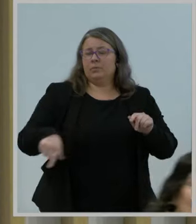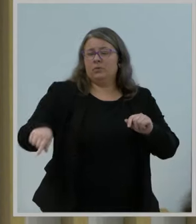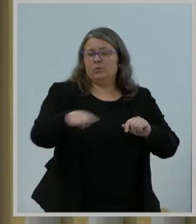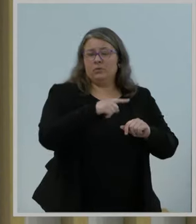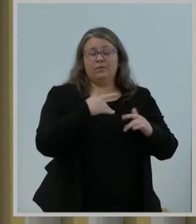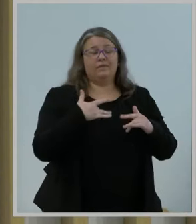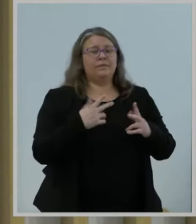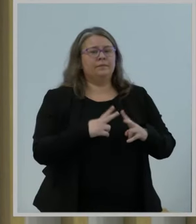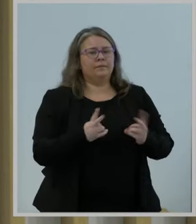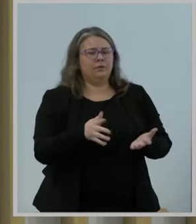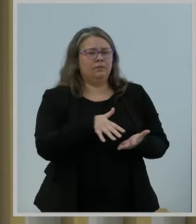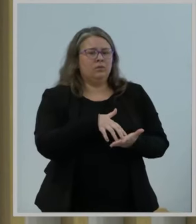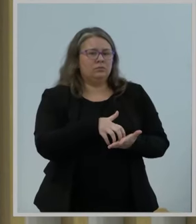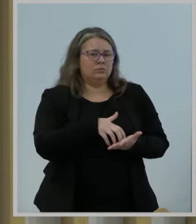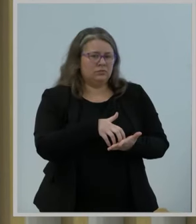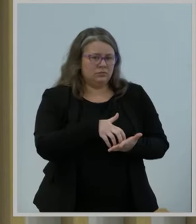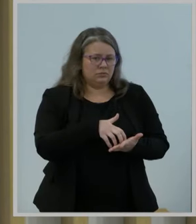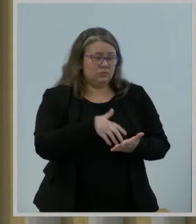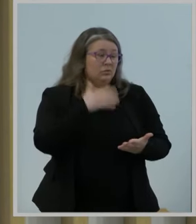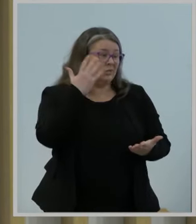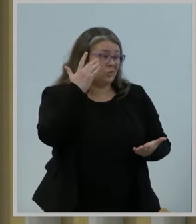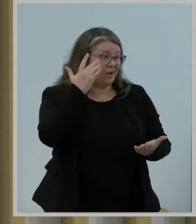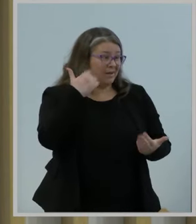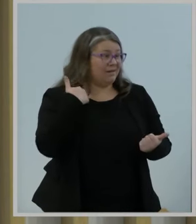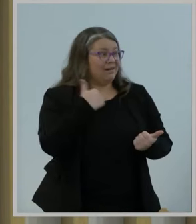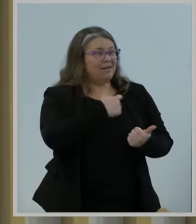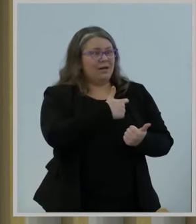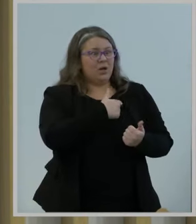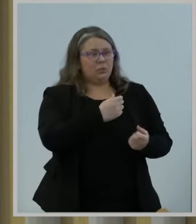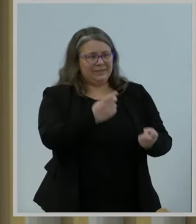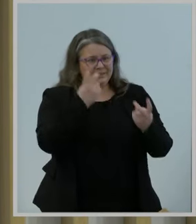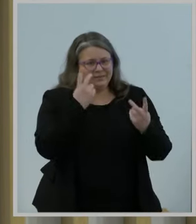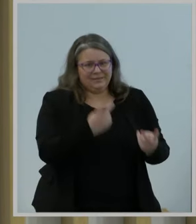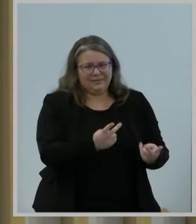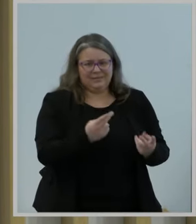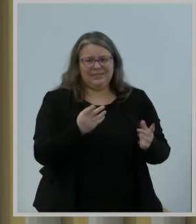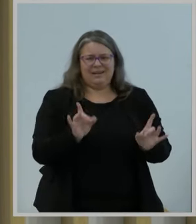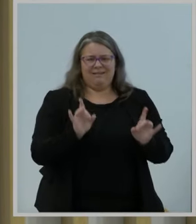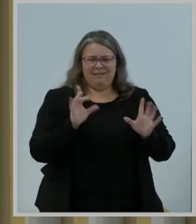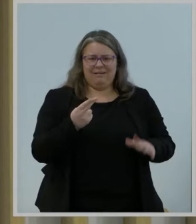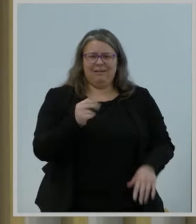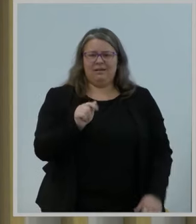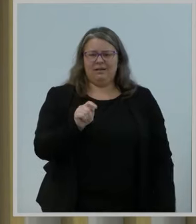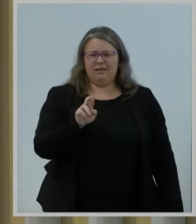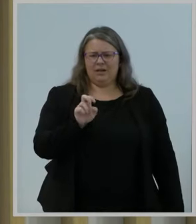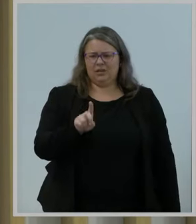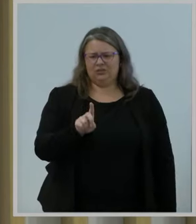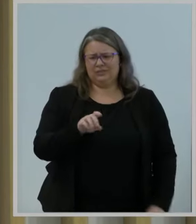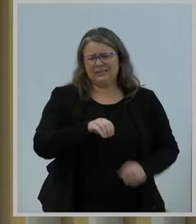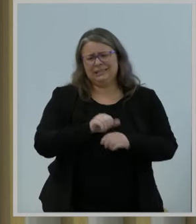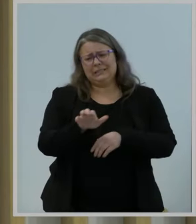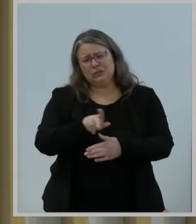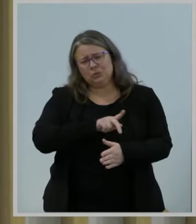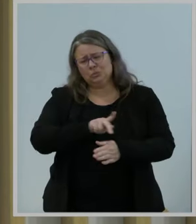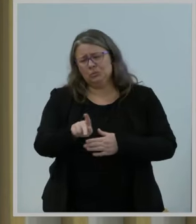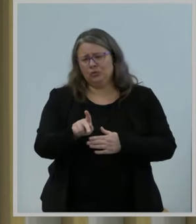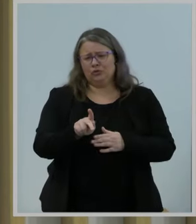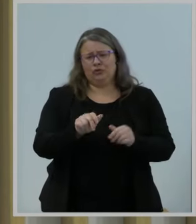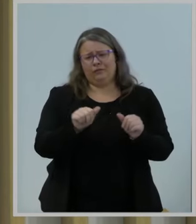purest form. But that vulnerability that is so real and so raw is not limited to the Jewish community.